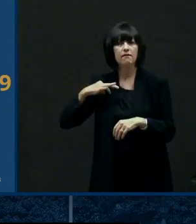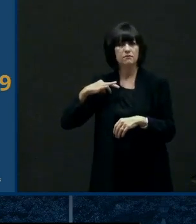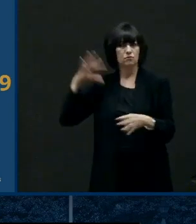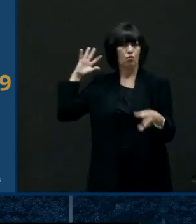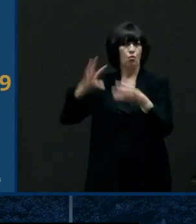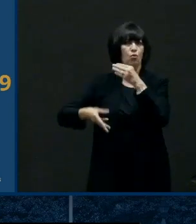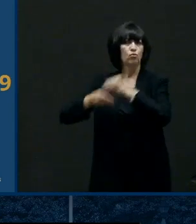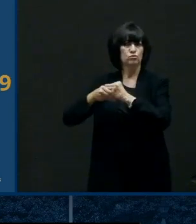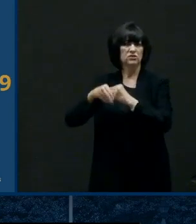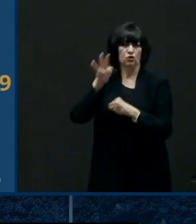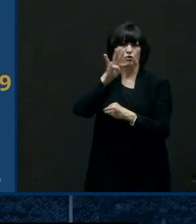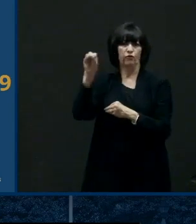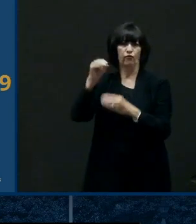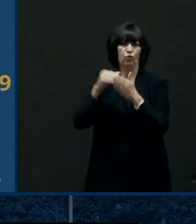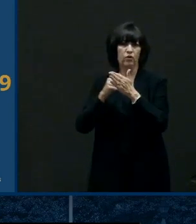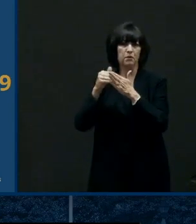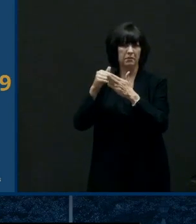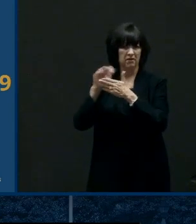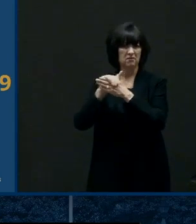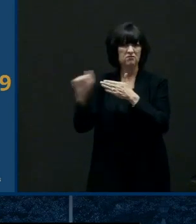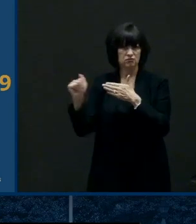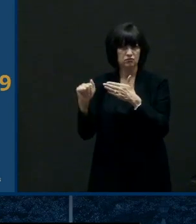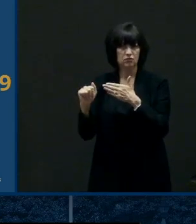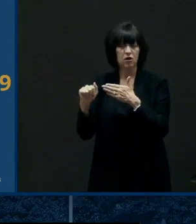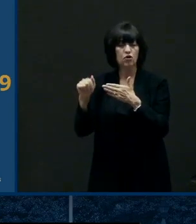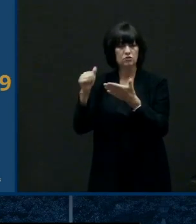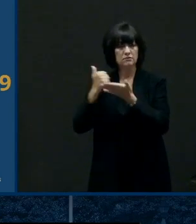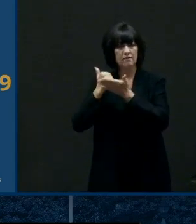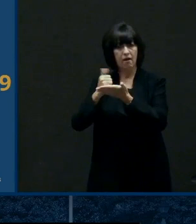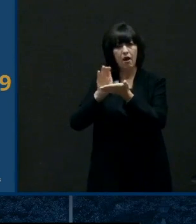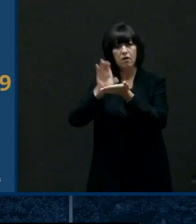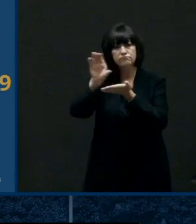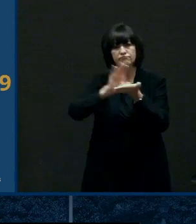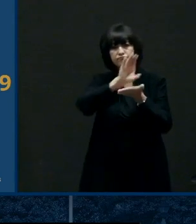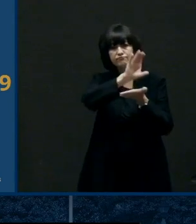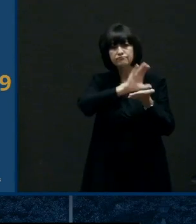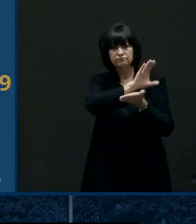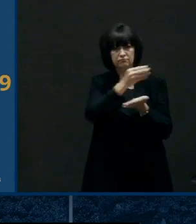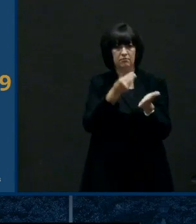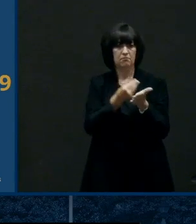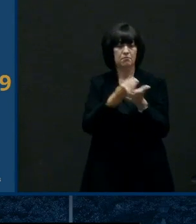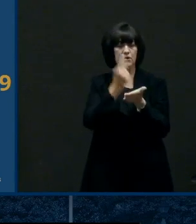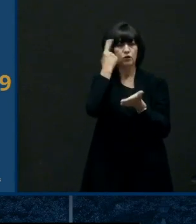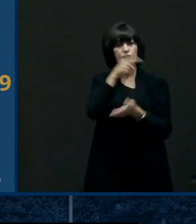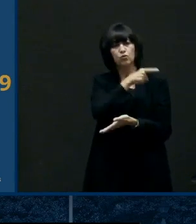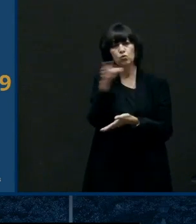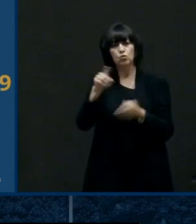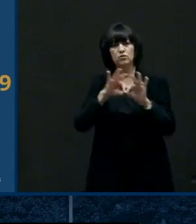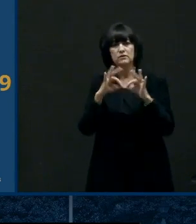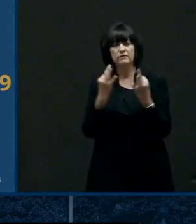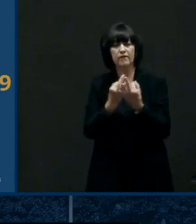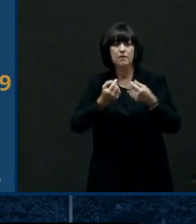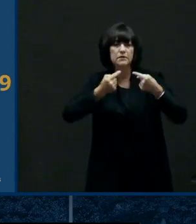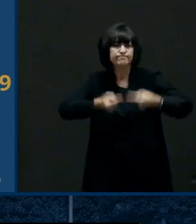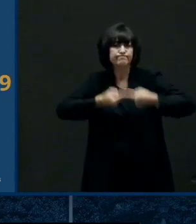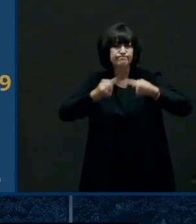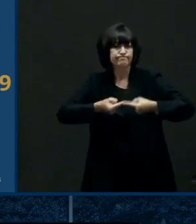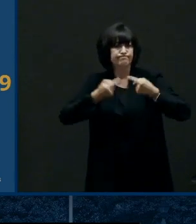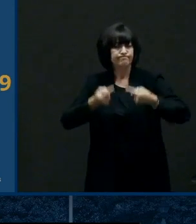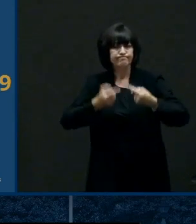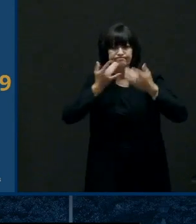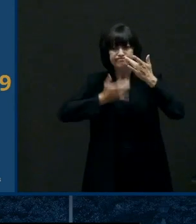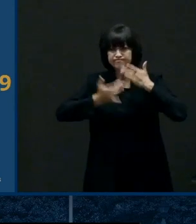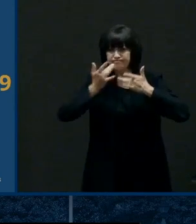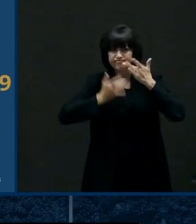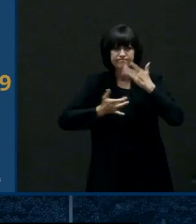a five thousand dollar limit targeted towards uh families that are having problems because they're